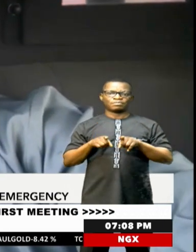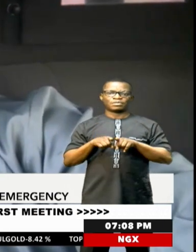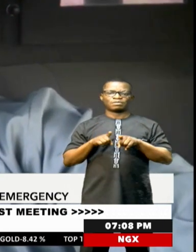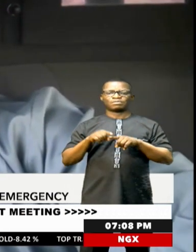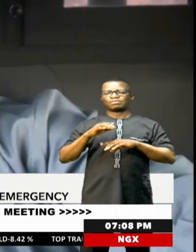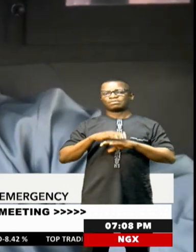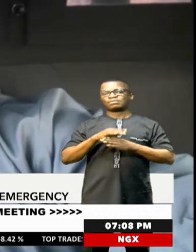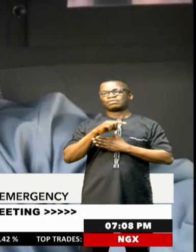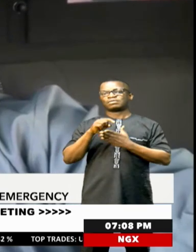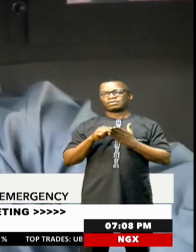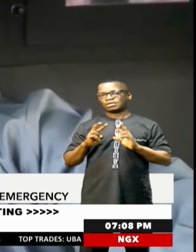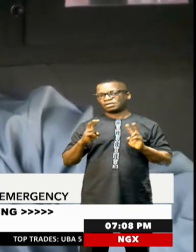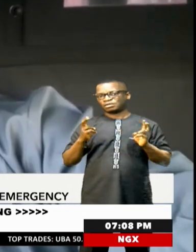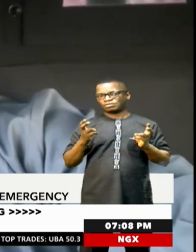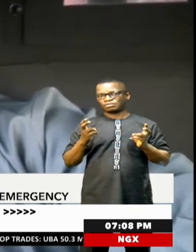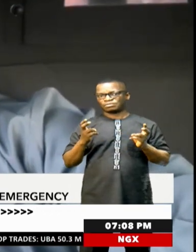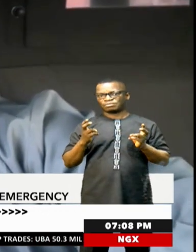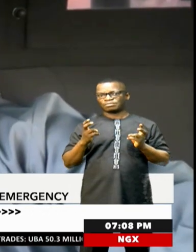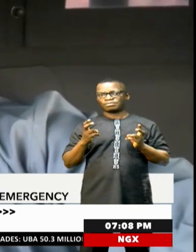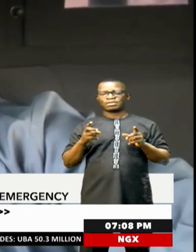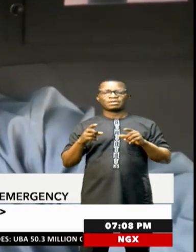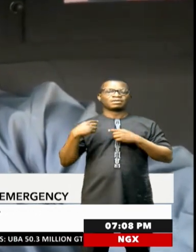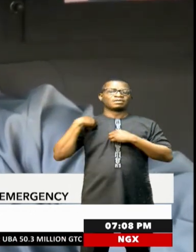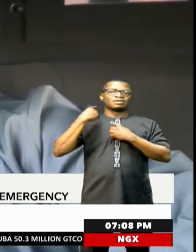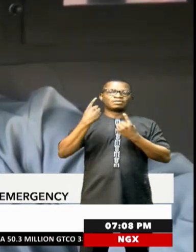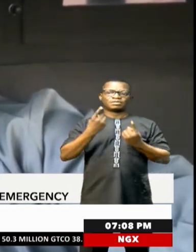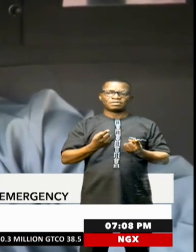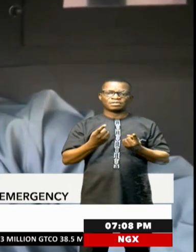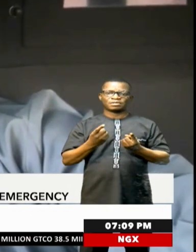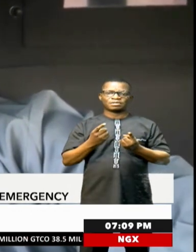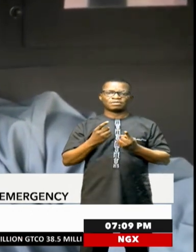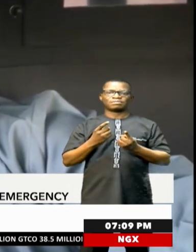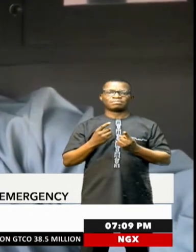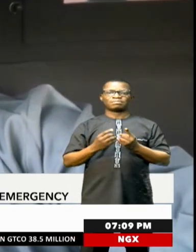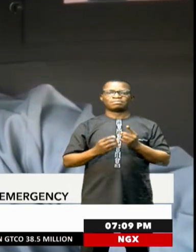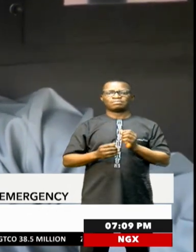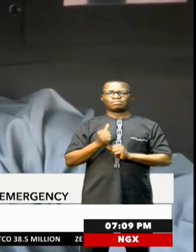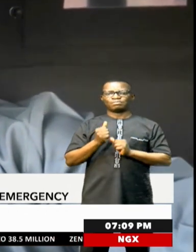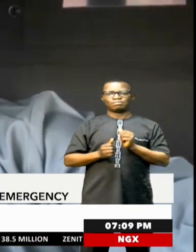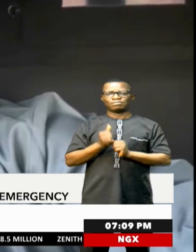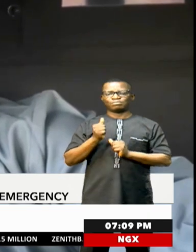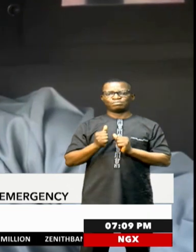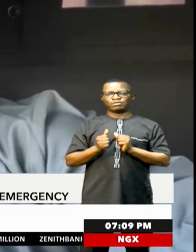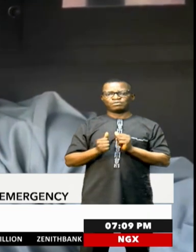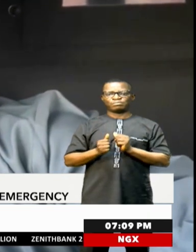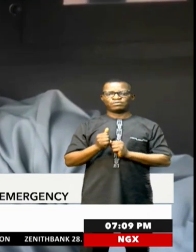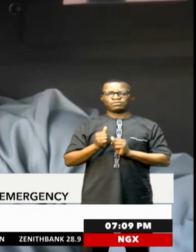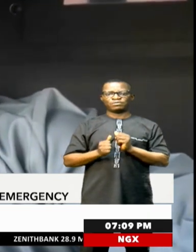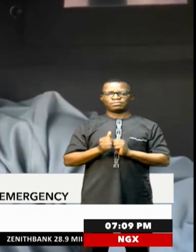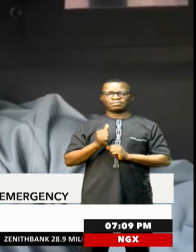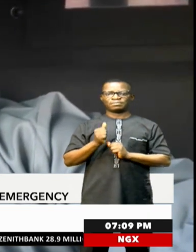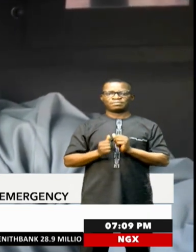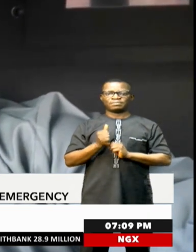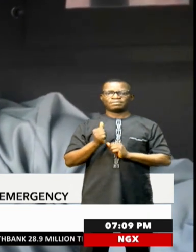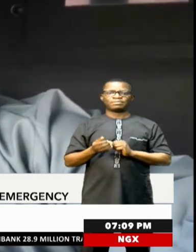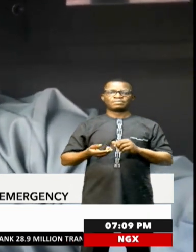occurs here now. But since no cases or very few cases have been seen here, everything must be done